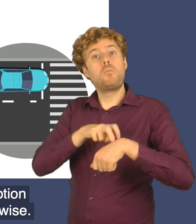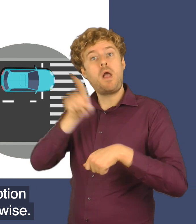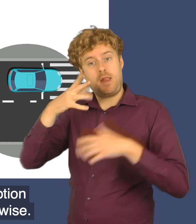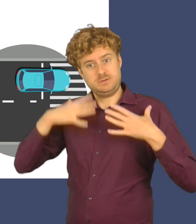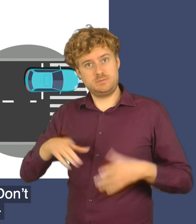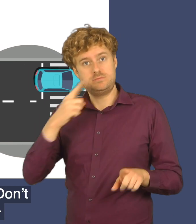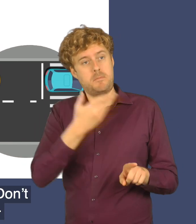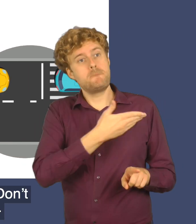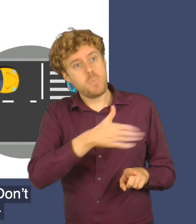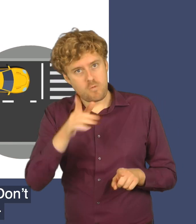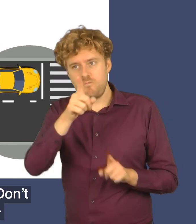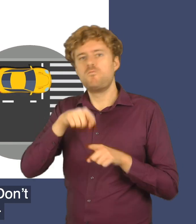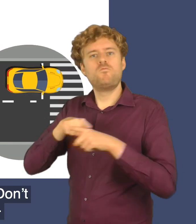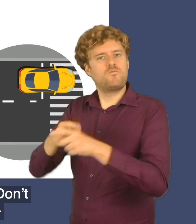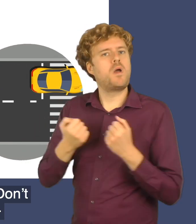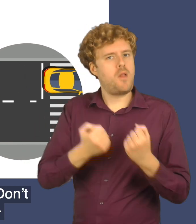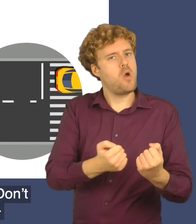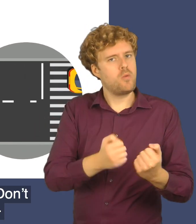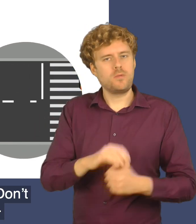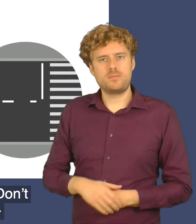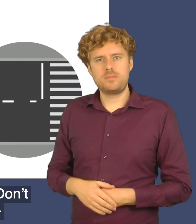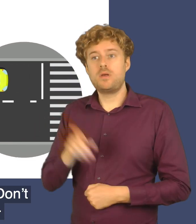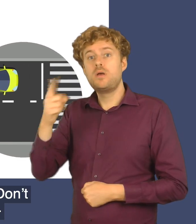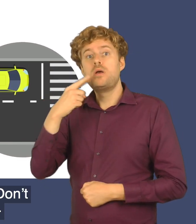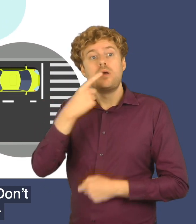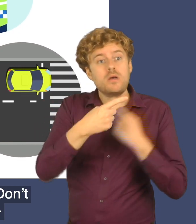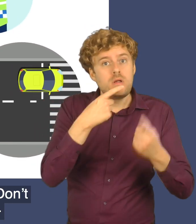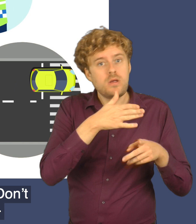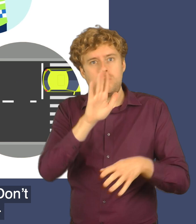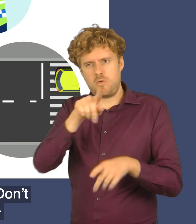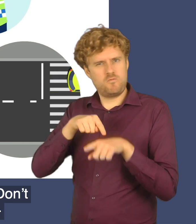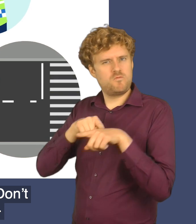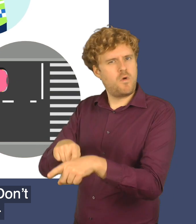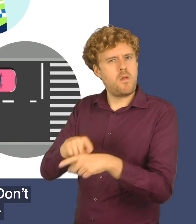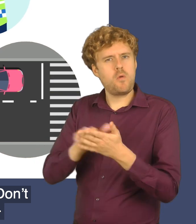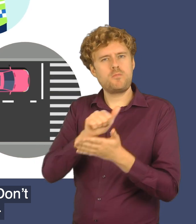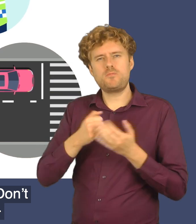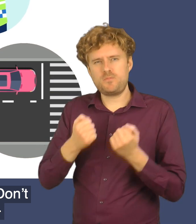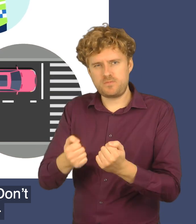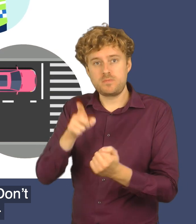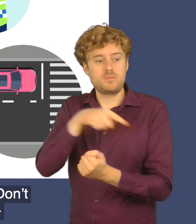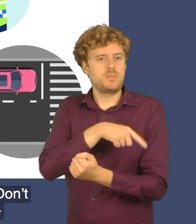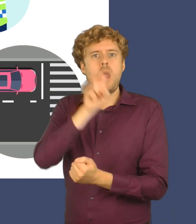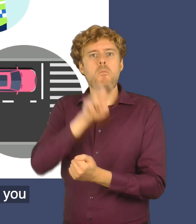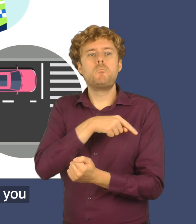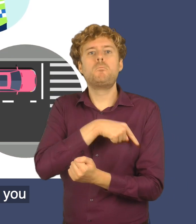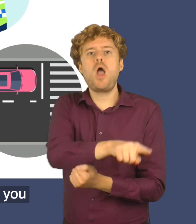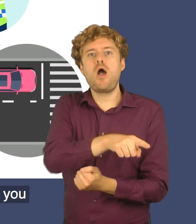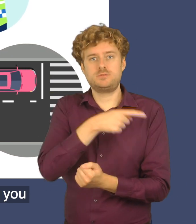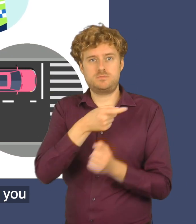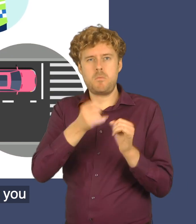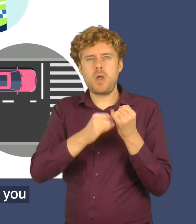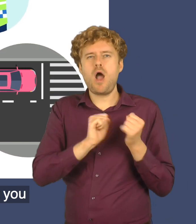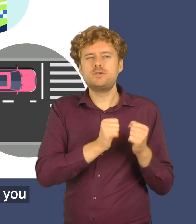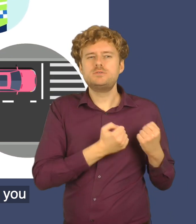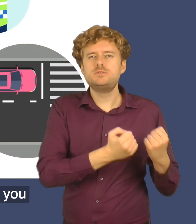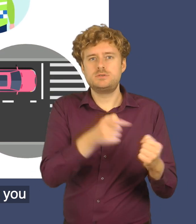otherwise. You must follow their exact instructions carefully. Don't enter a bus lane during its hours of operation. The ambulance has